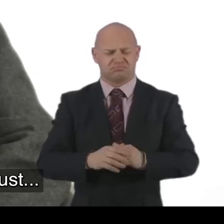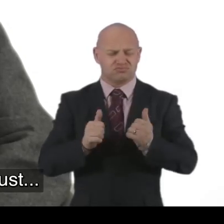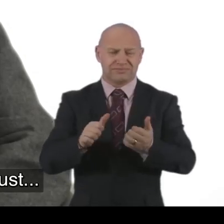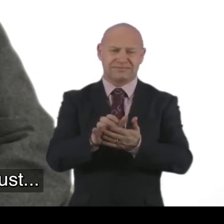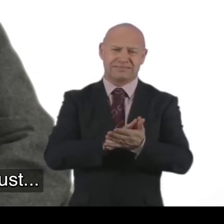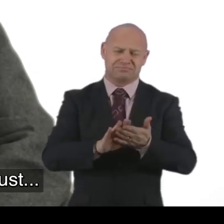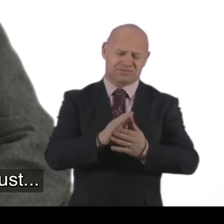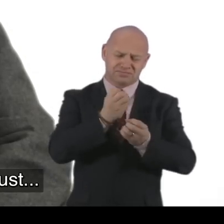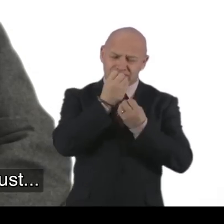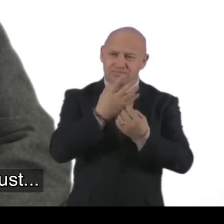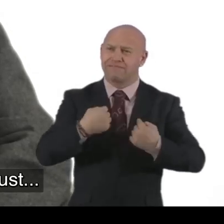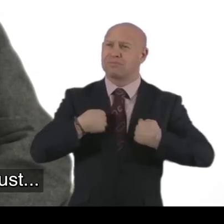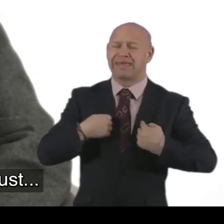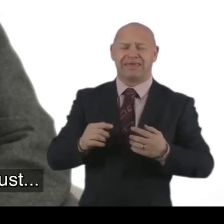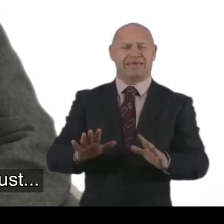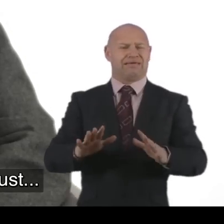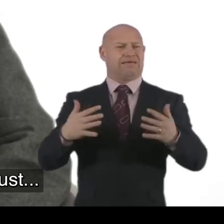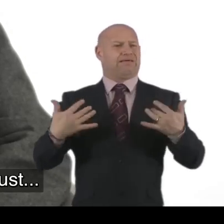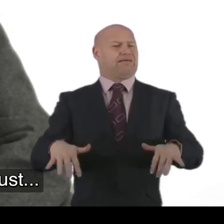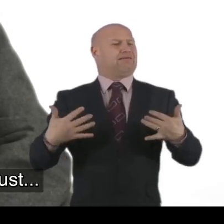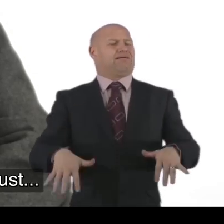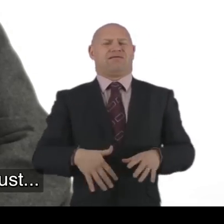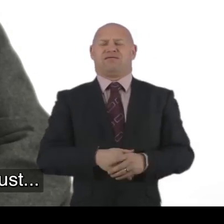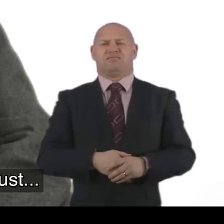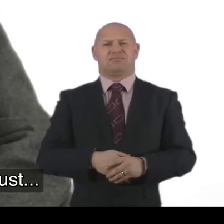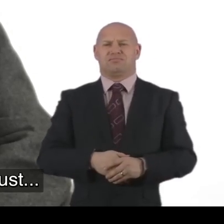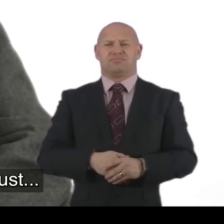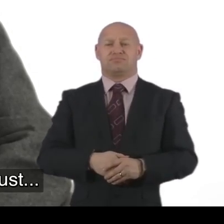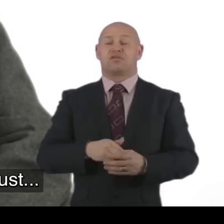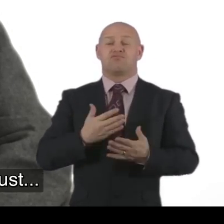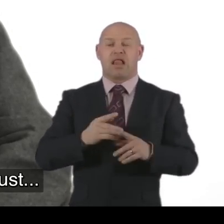It's just. It means so much to me. It's just.